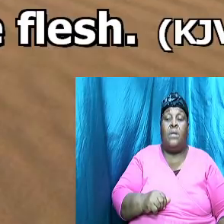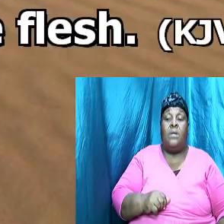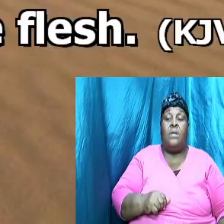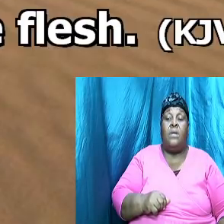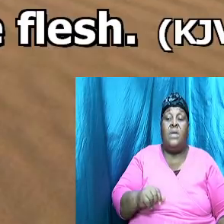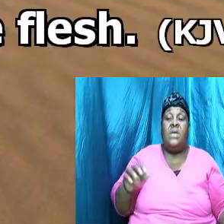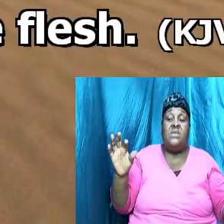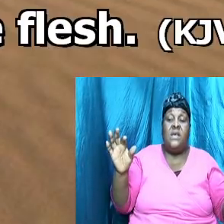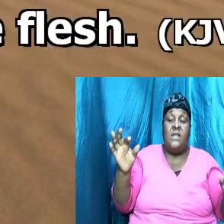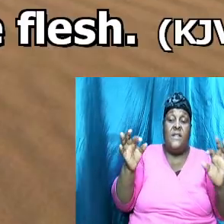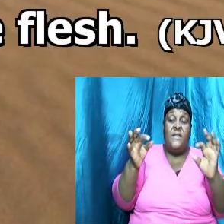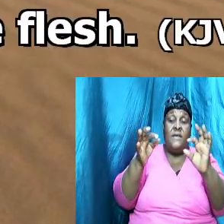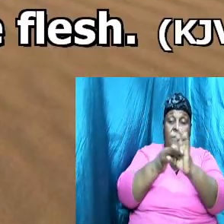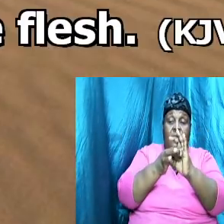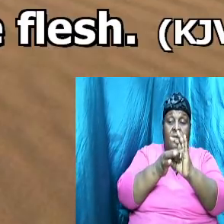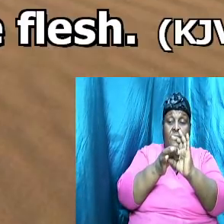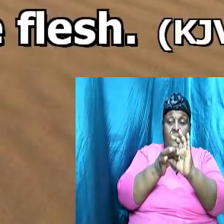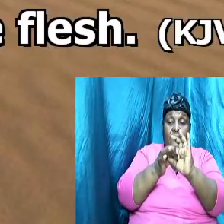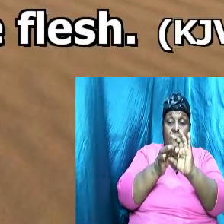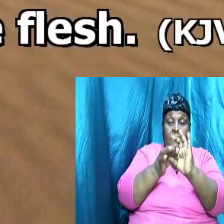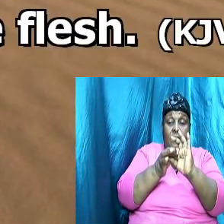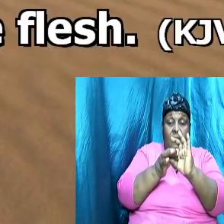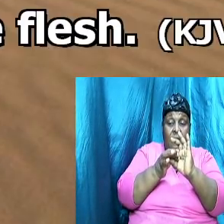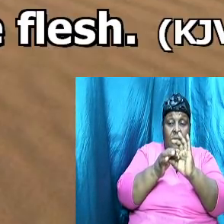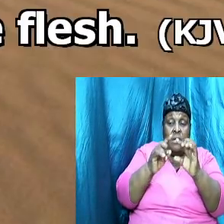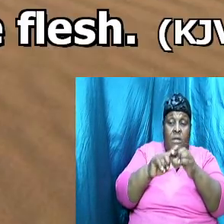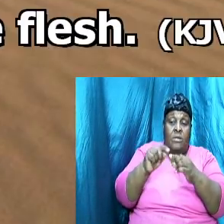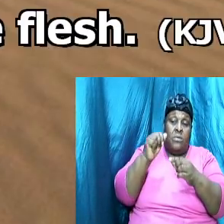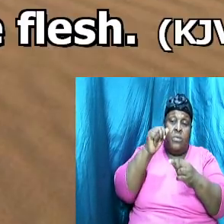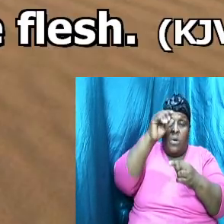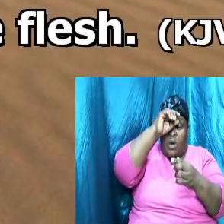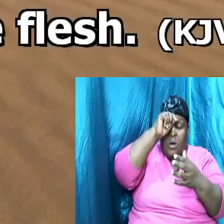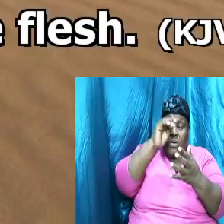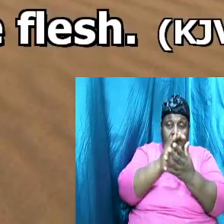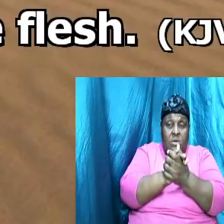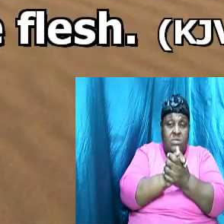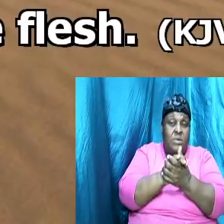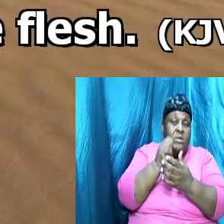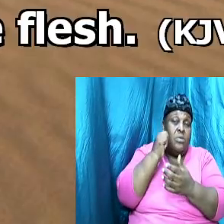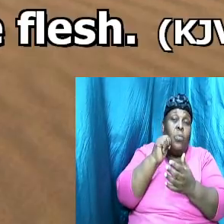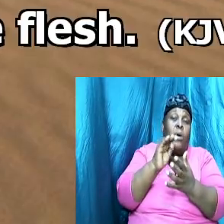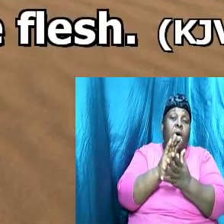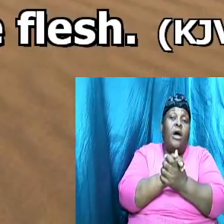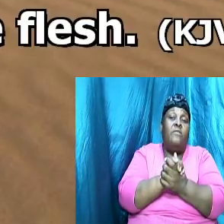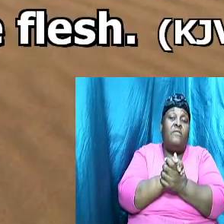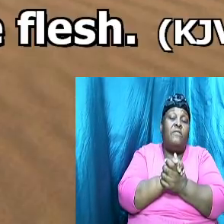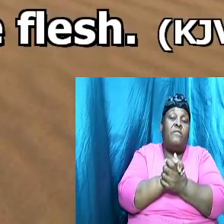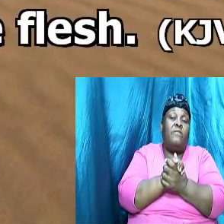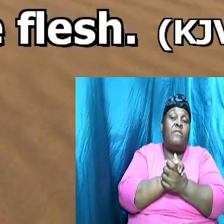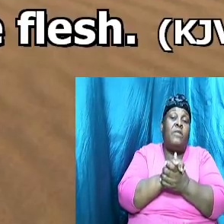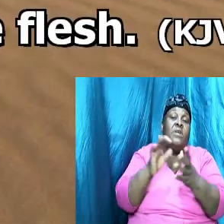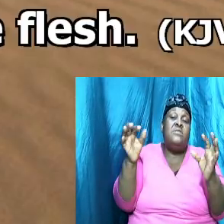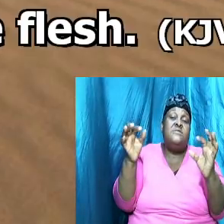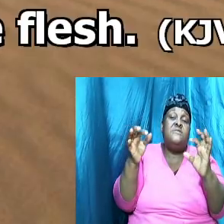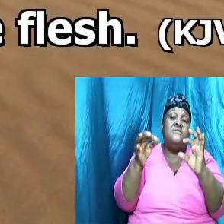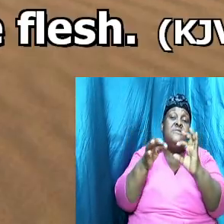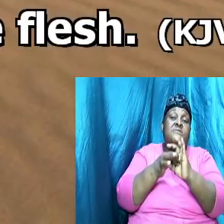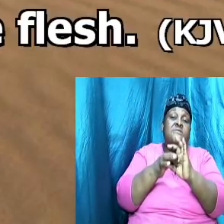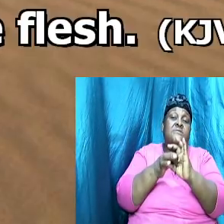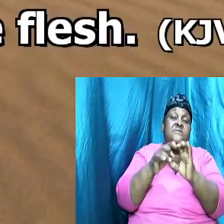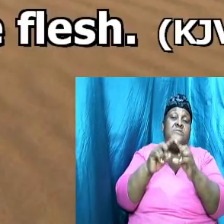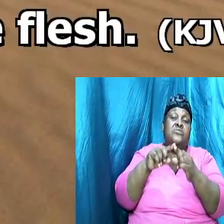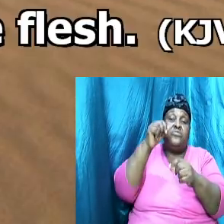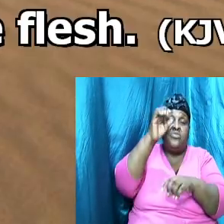linked to a husband and a wife and is linked to the